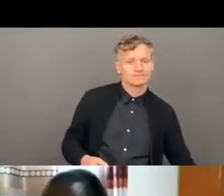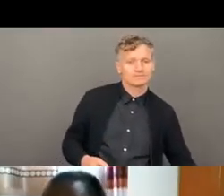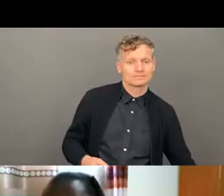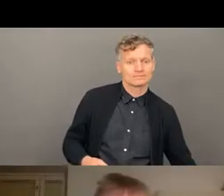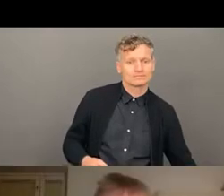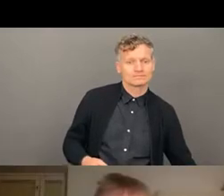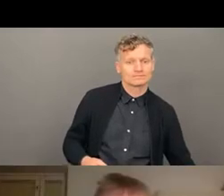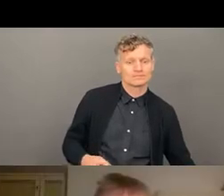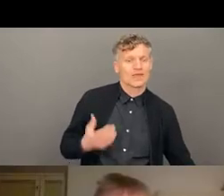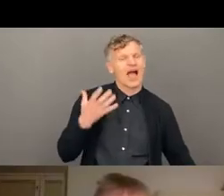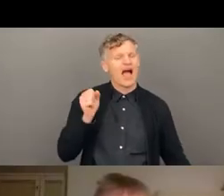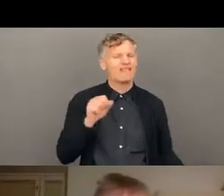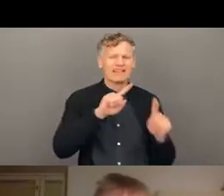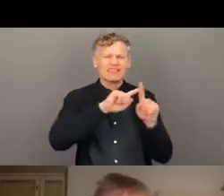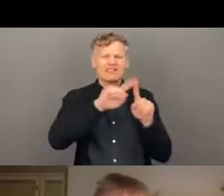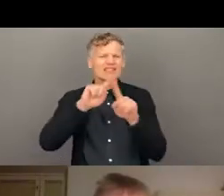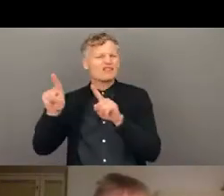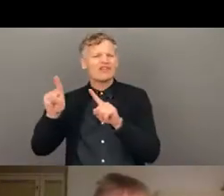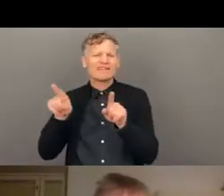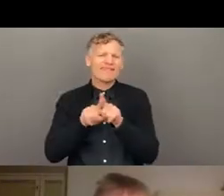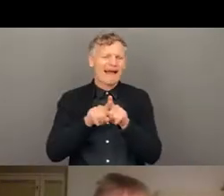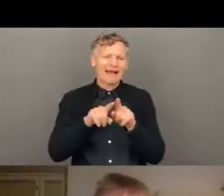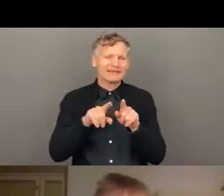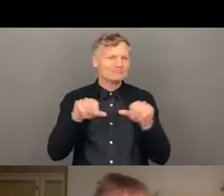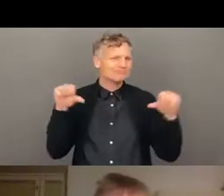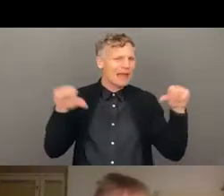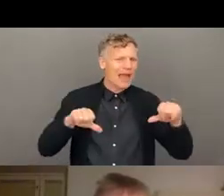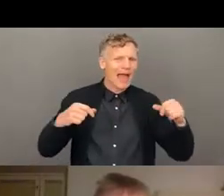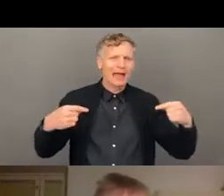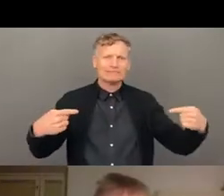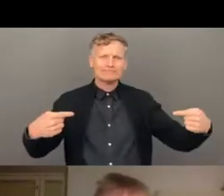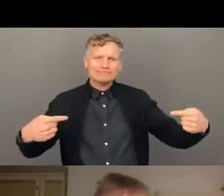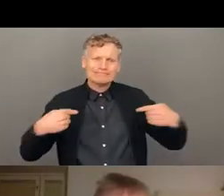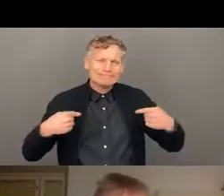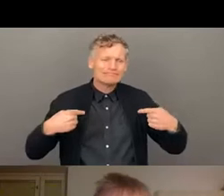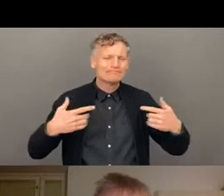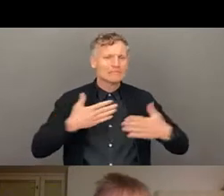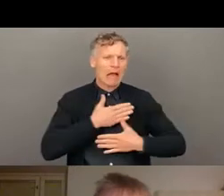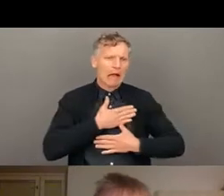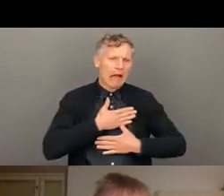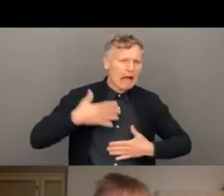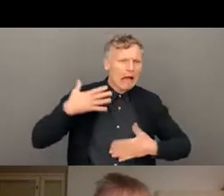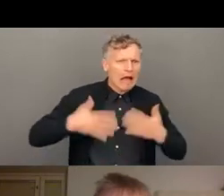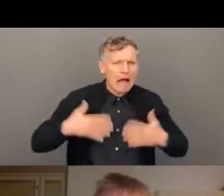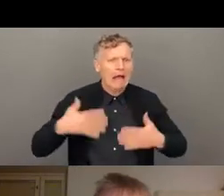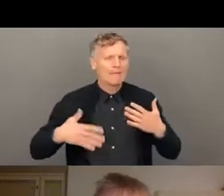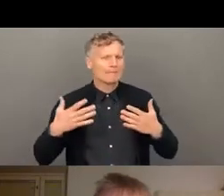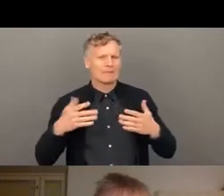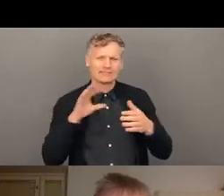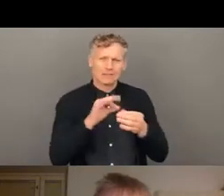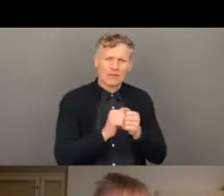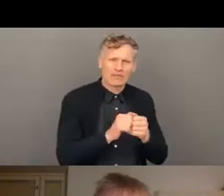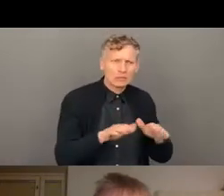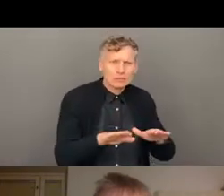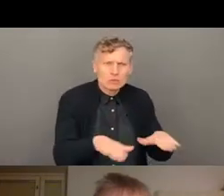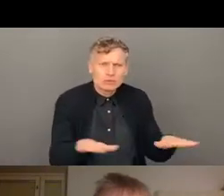potential to the children or the people who work with. Although I also agree that the people who are meant to protect the children